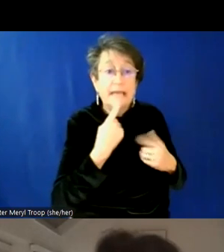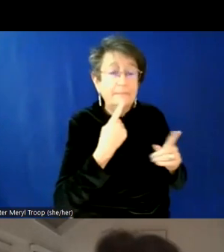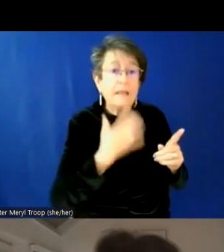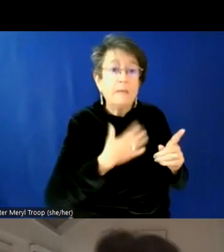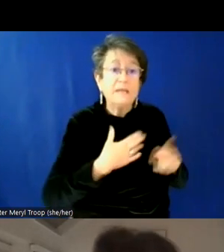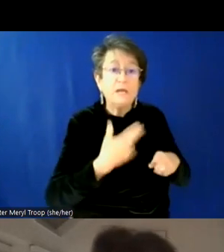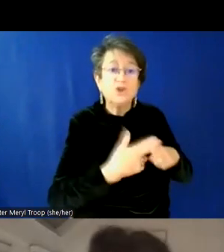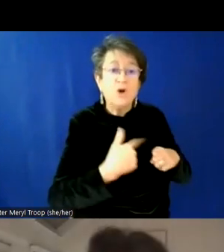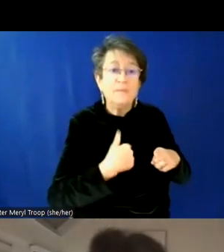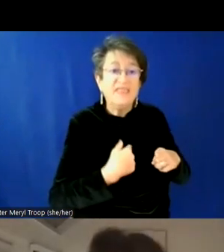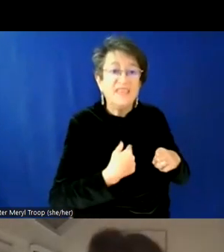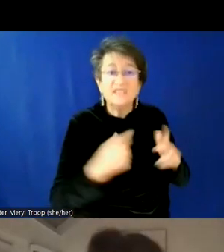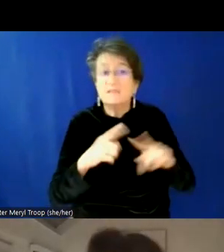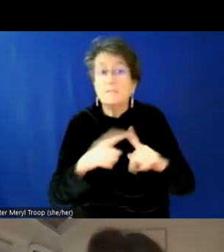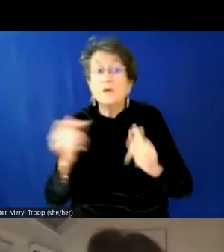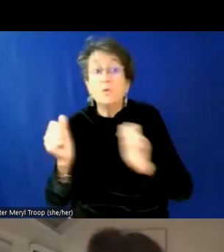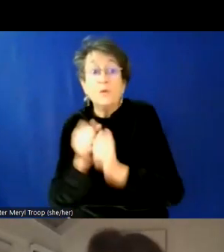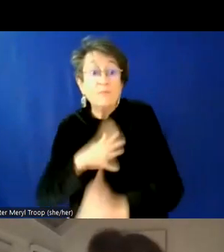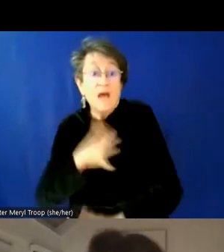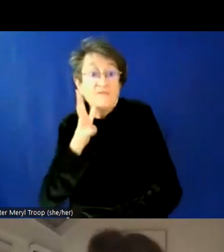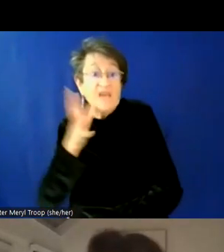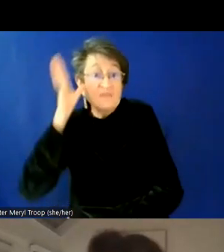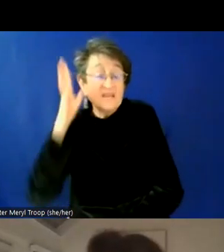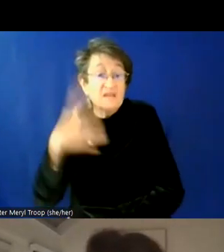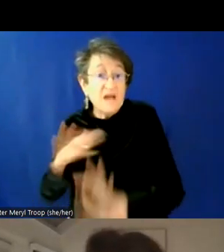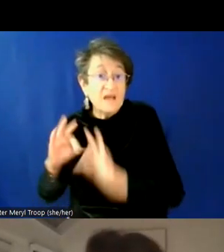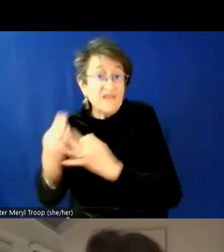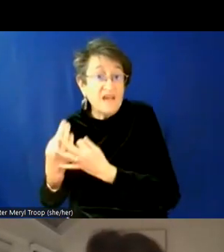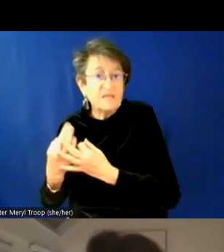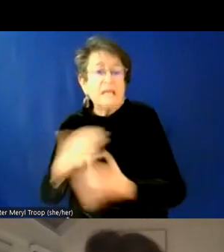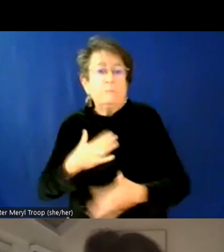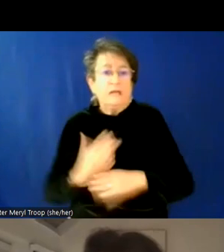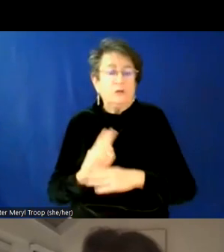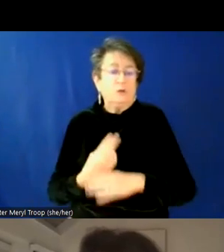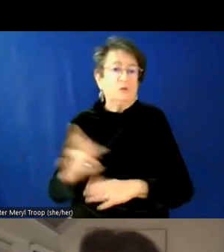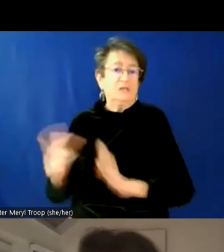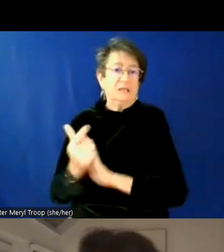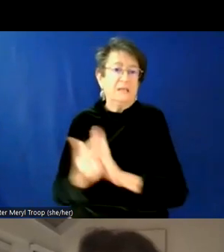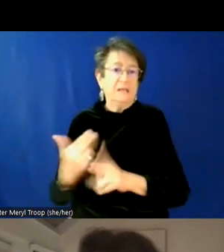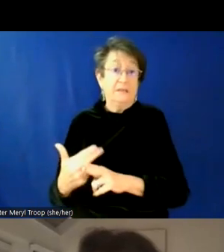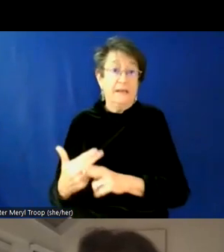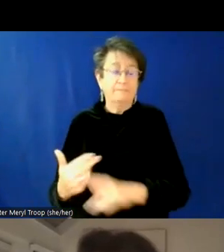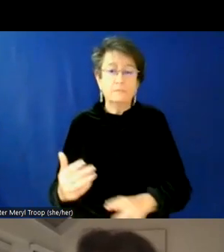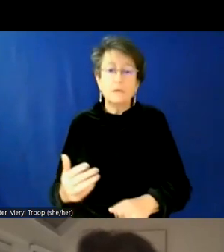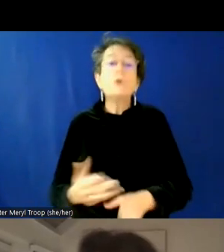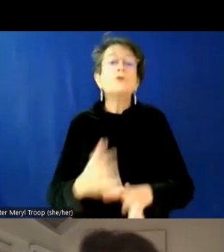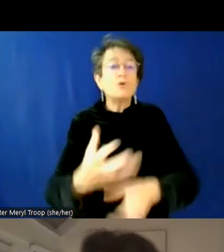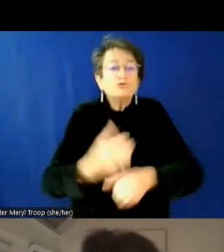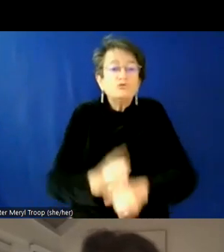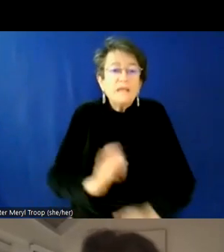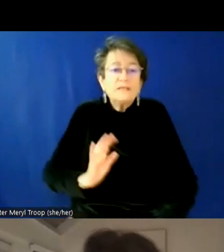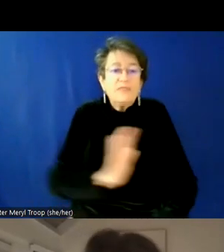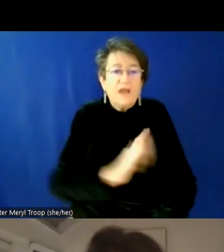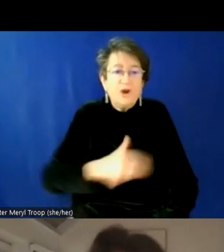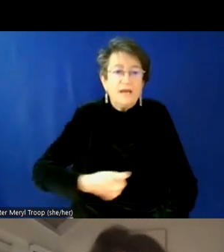is totally acceptable there. And again, trust their instincts, uh, because what we really don't ever want to do is to potentially, uh, out